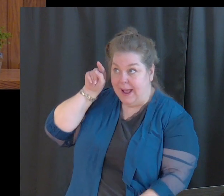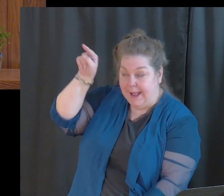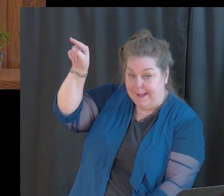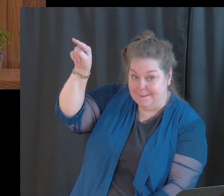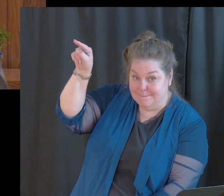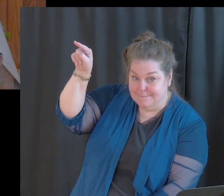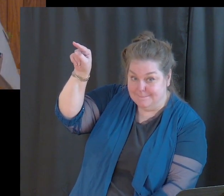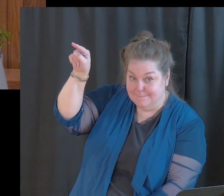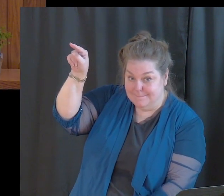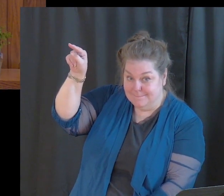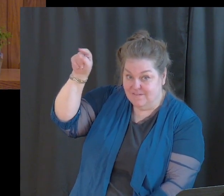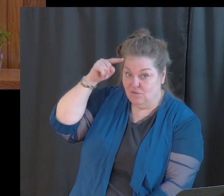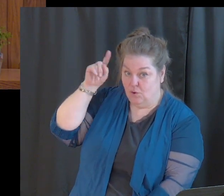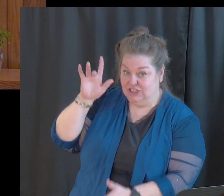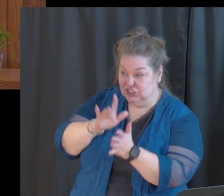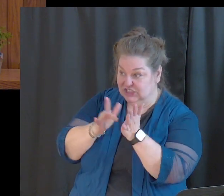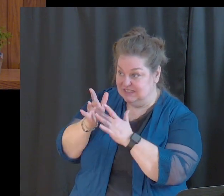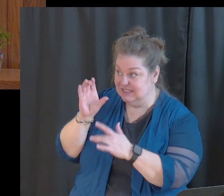for Jesus' sake,